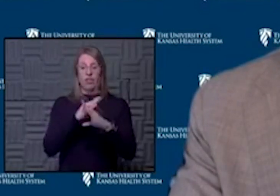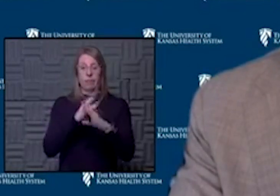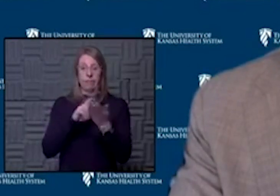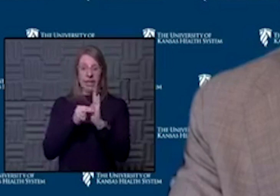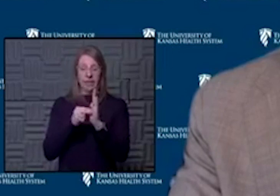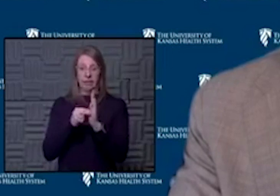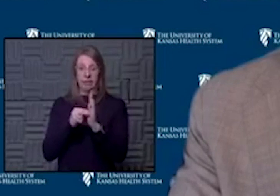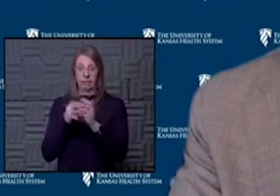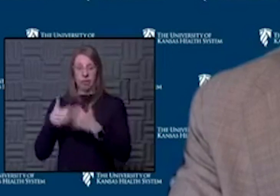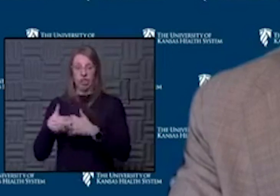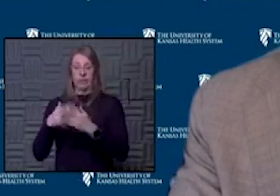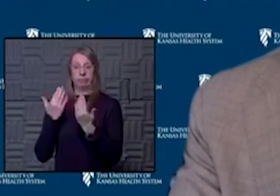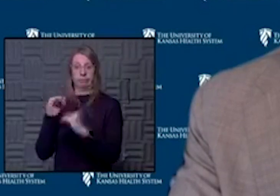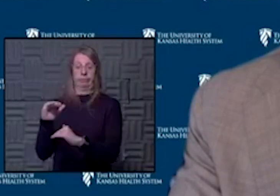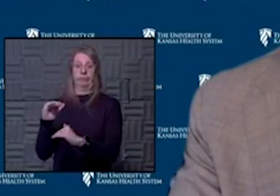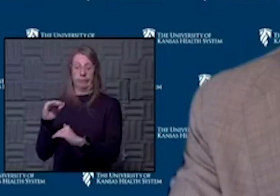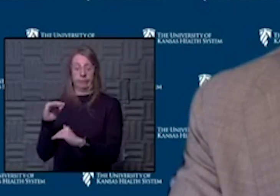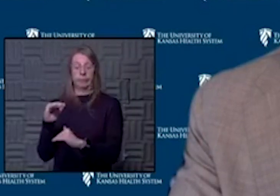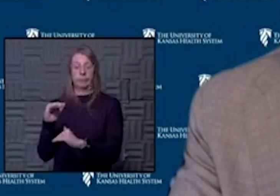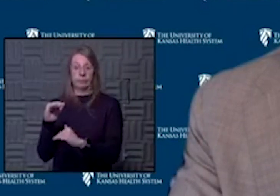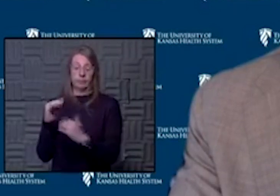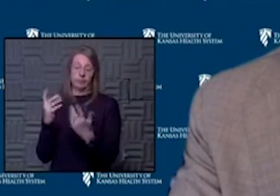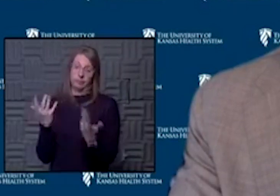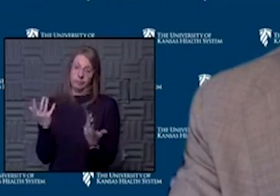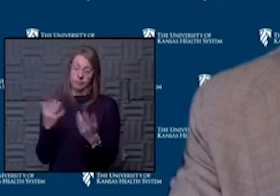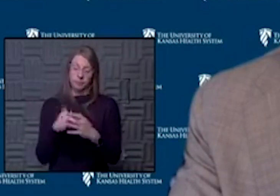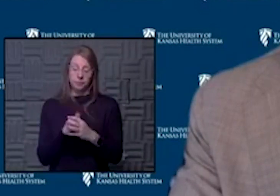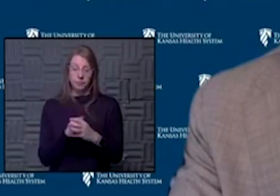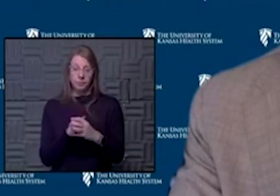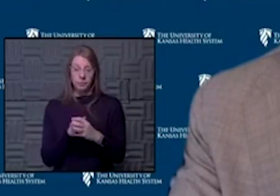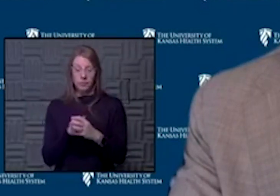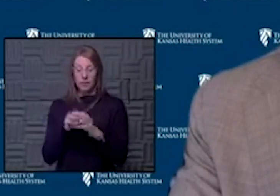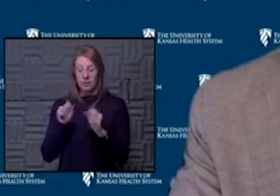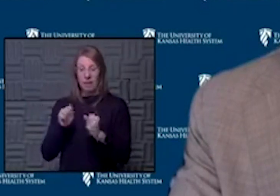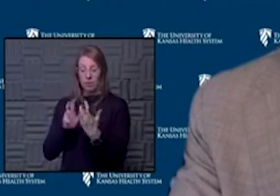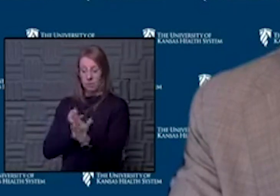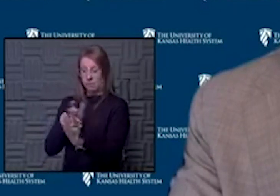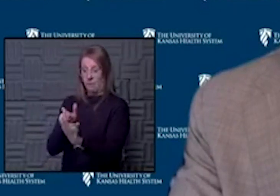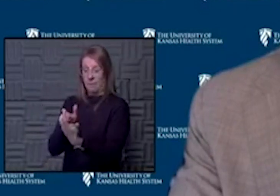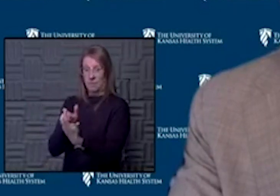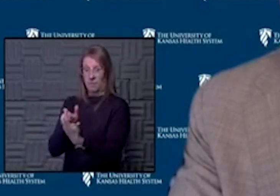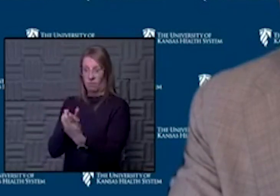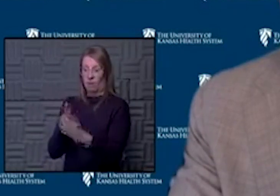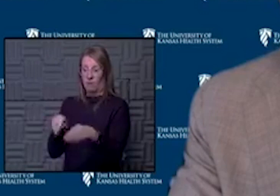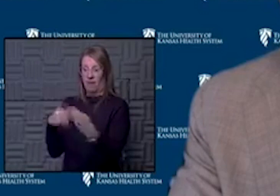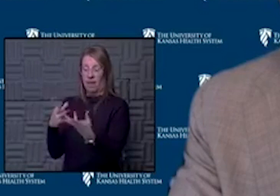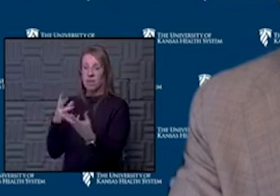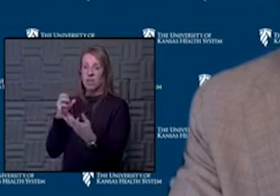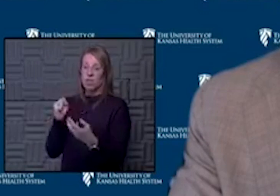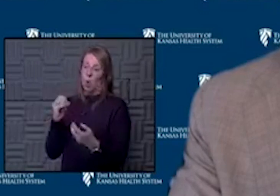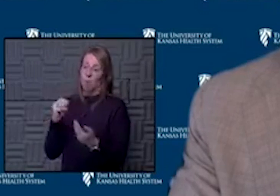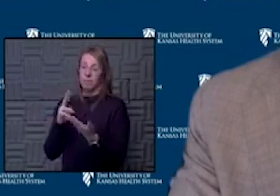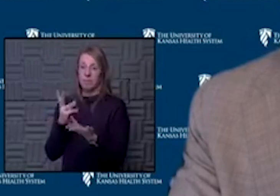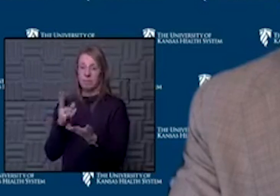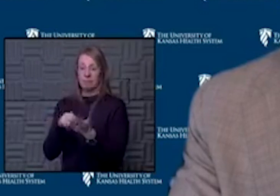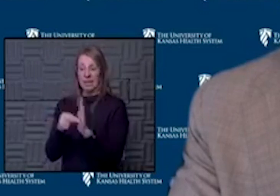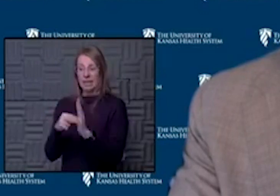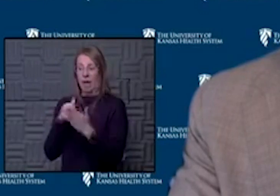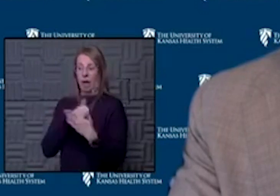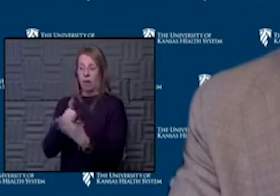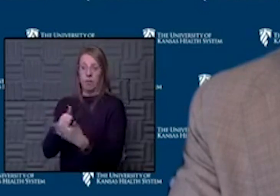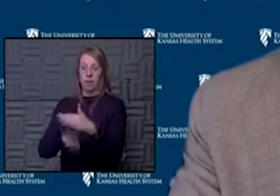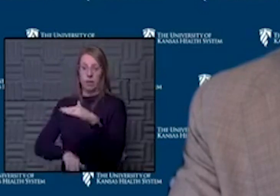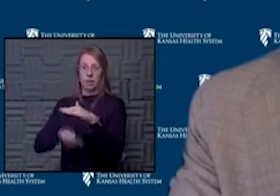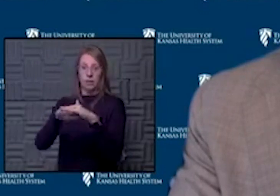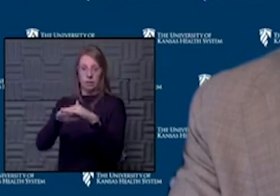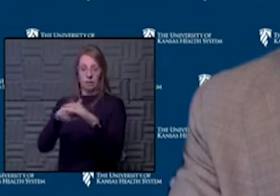machines, uh, to be able to do that. And so, um, it doesn't take long before we're at our capacity for those sorts of things too. So we've struggled